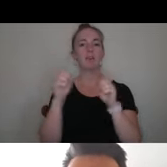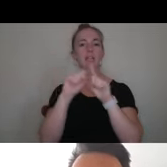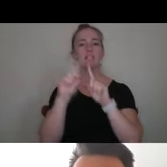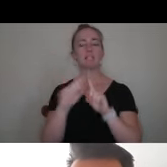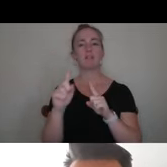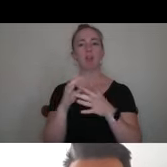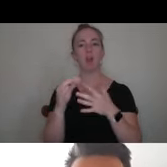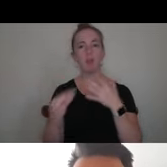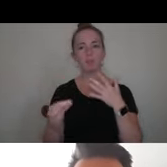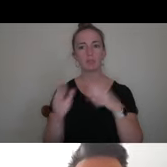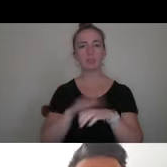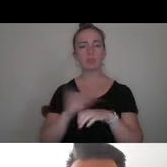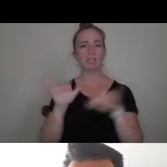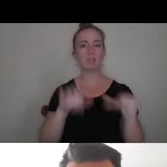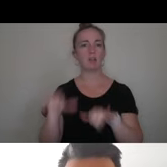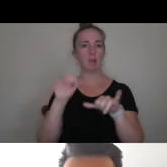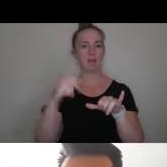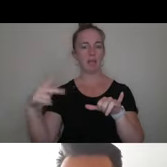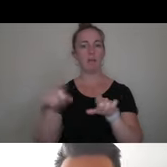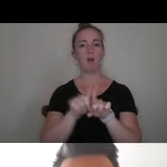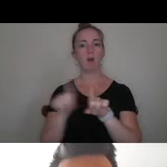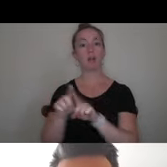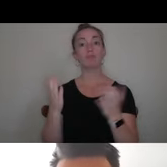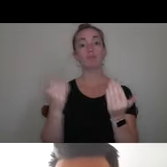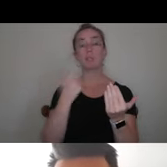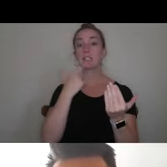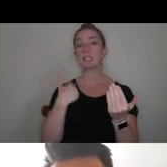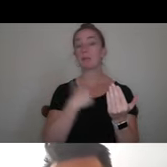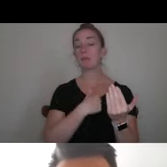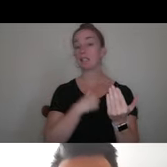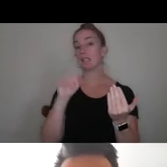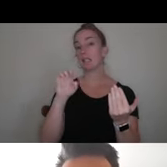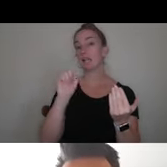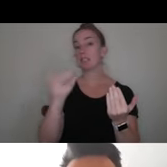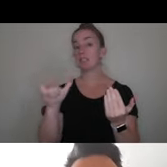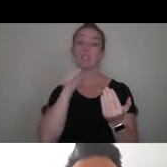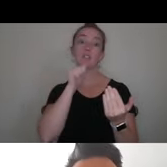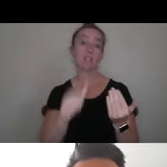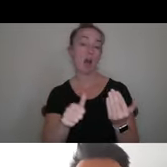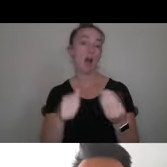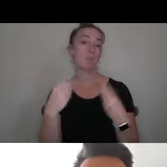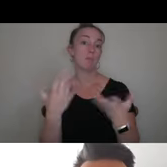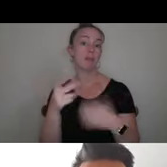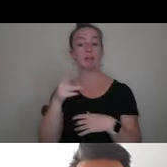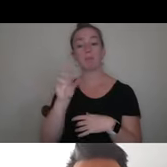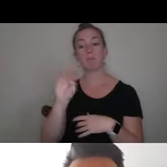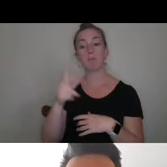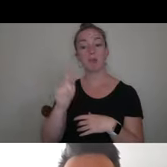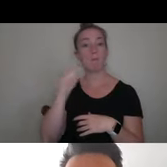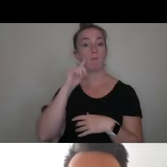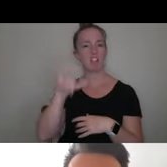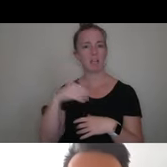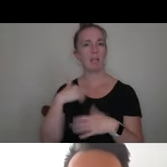Common App. And there's also the tell us an essay that they haven't given you a prompt for, right? So, ultimately,